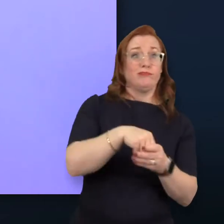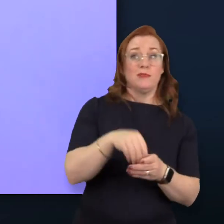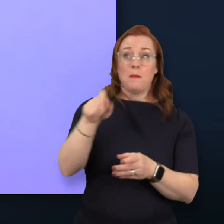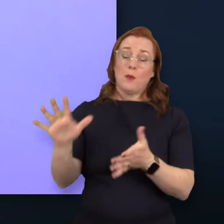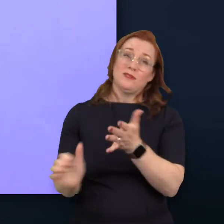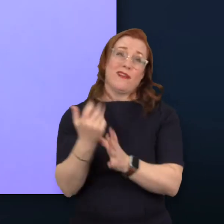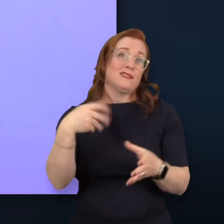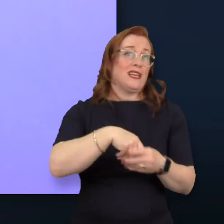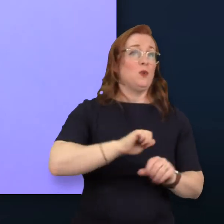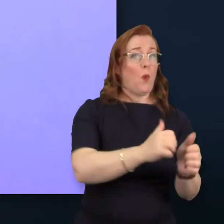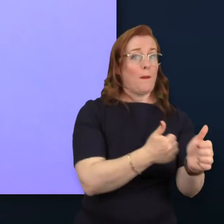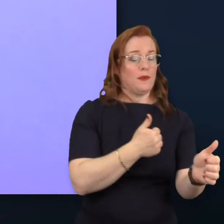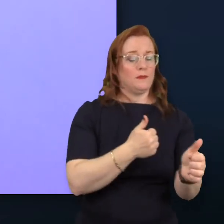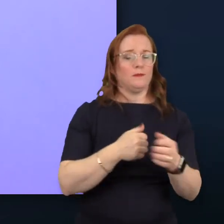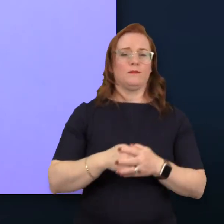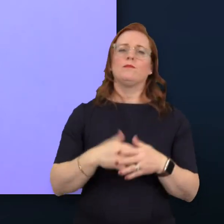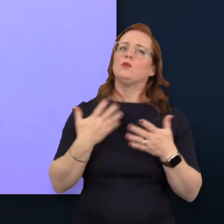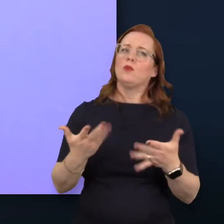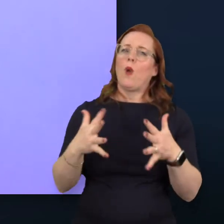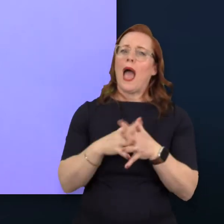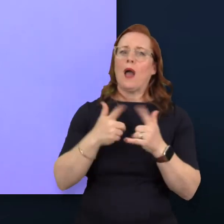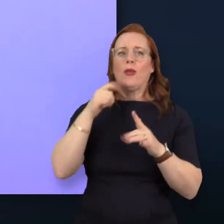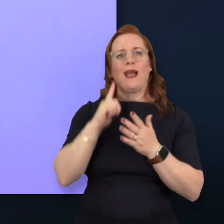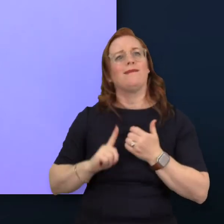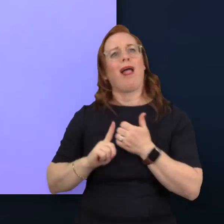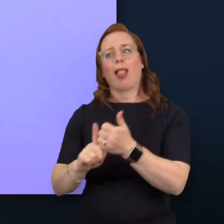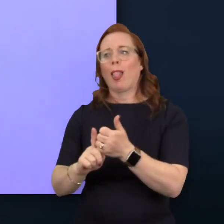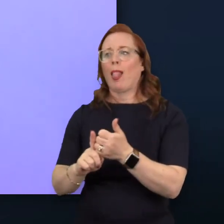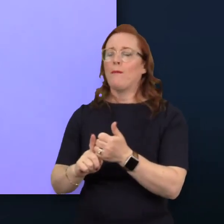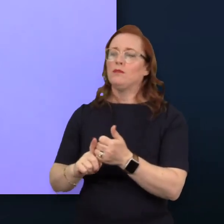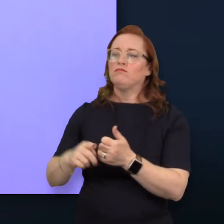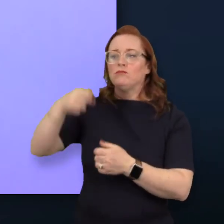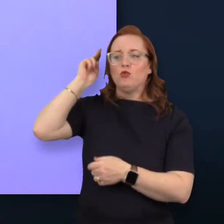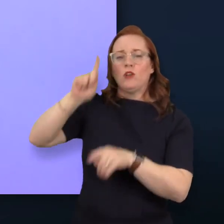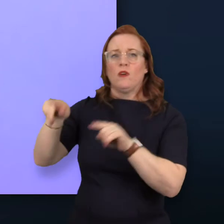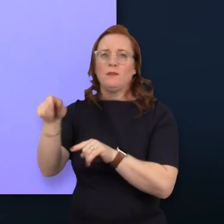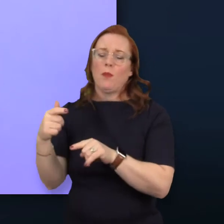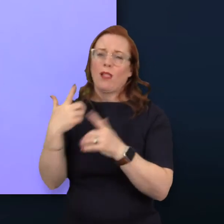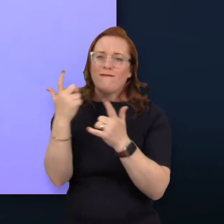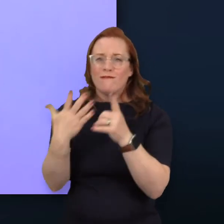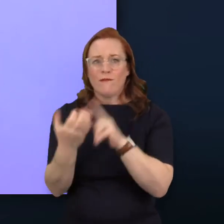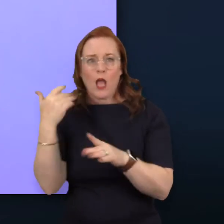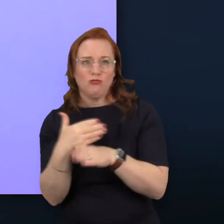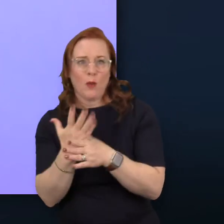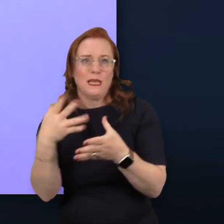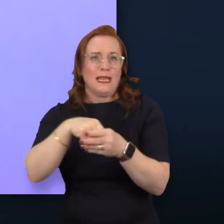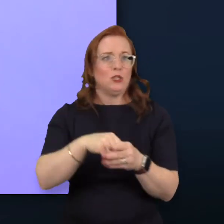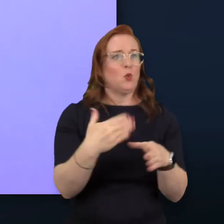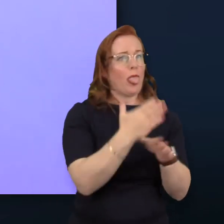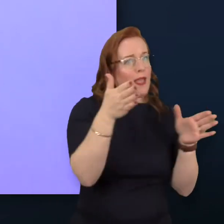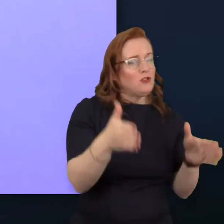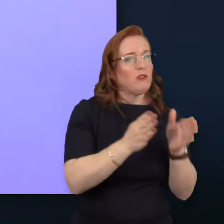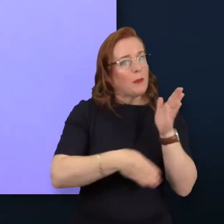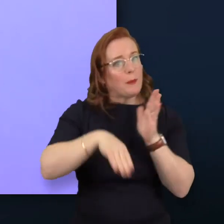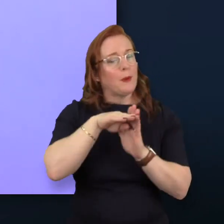So how might we facilitate employment pathways for neurodiverse people into the industry and enable